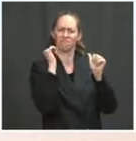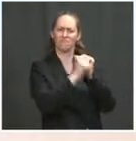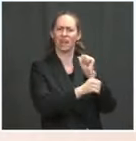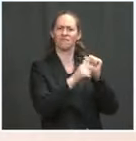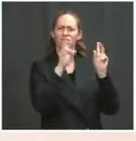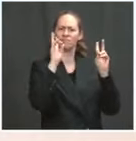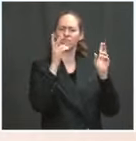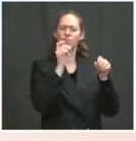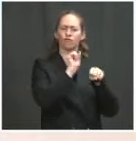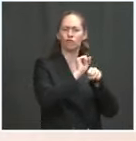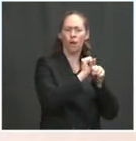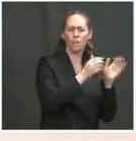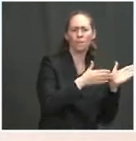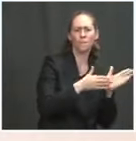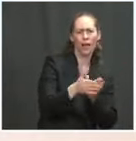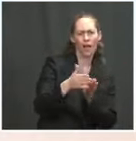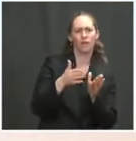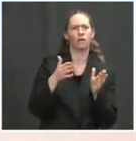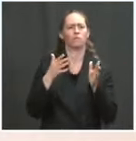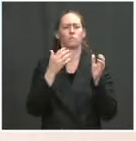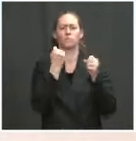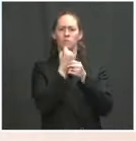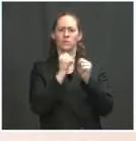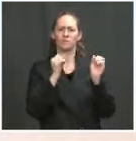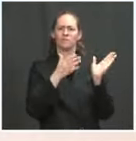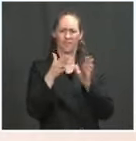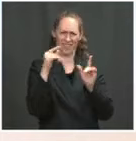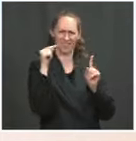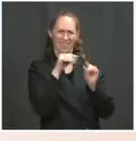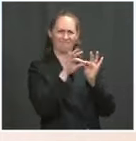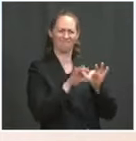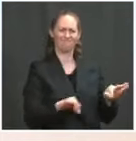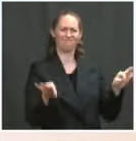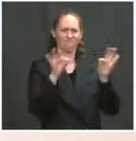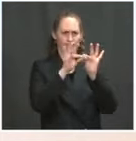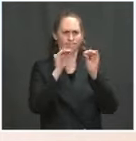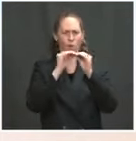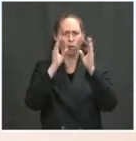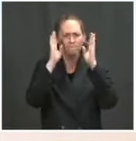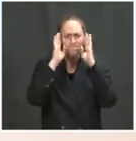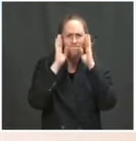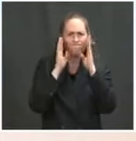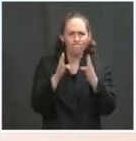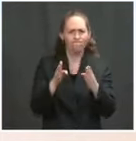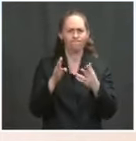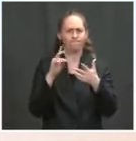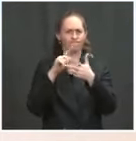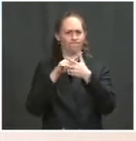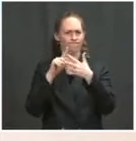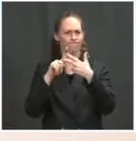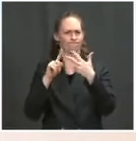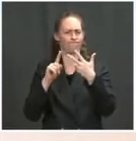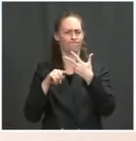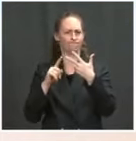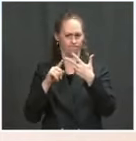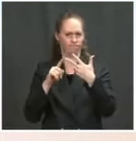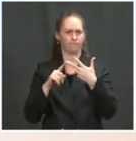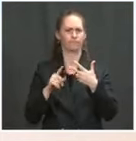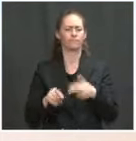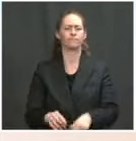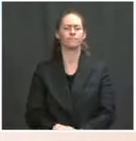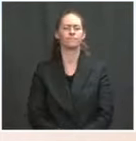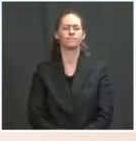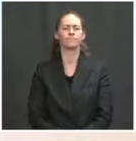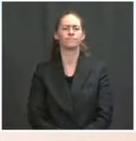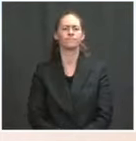to actually build upon them. There are three key investments for nutrition and food security in the American Families Plan. First,